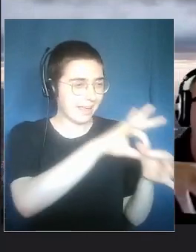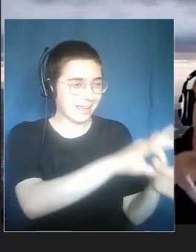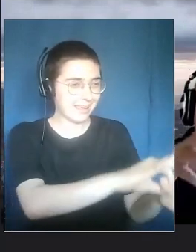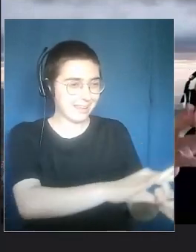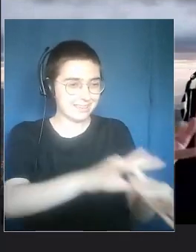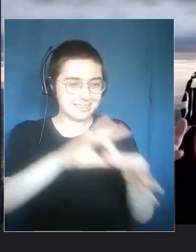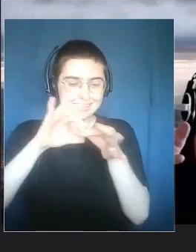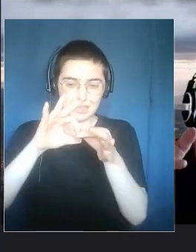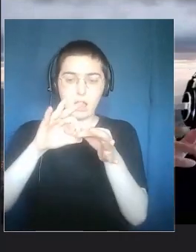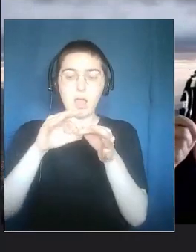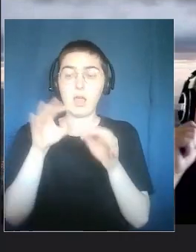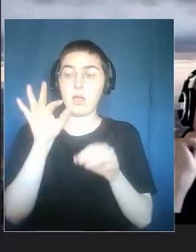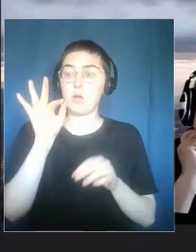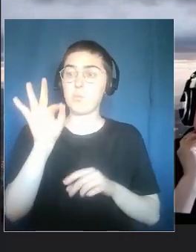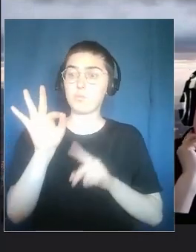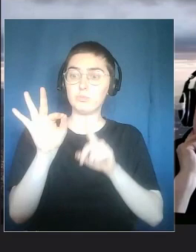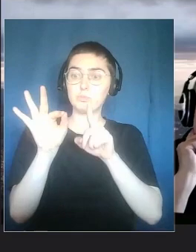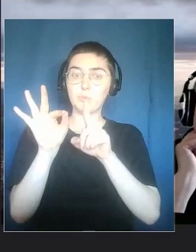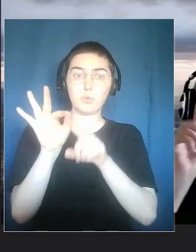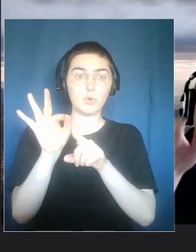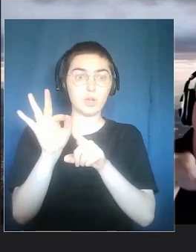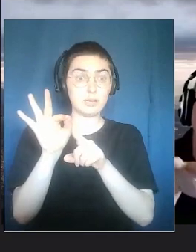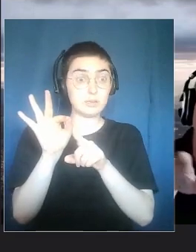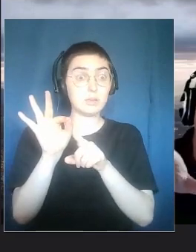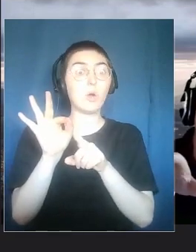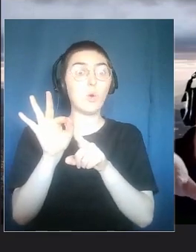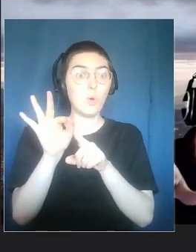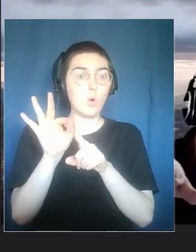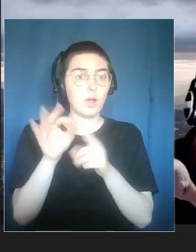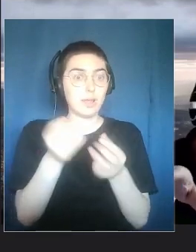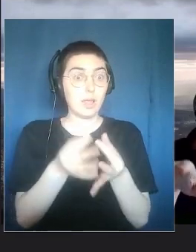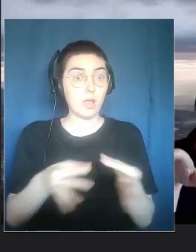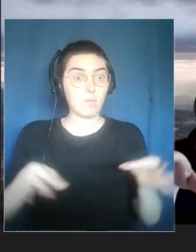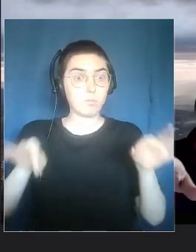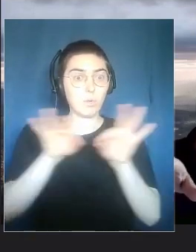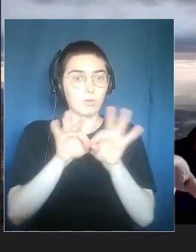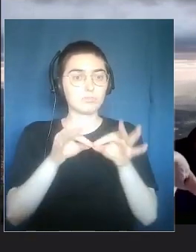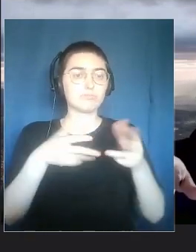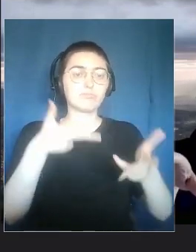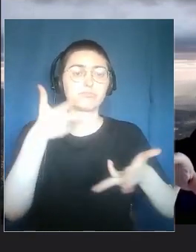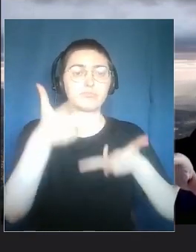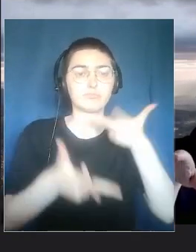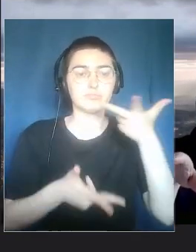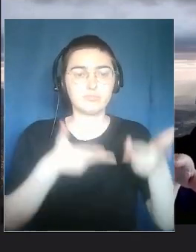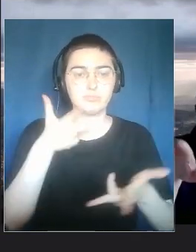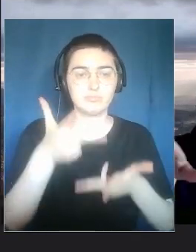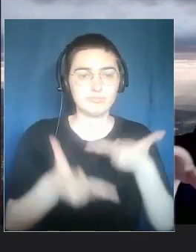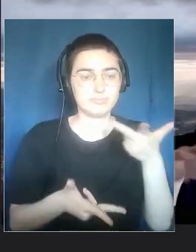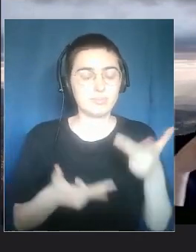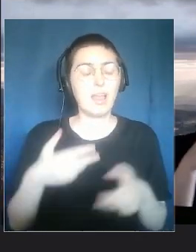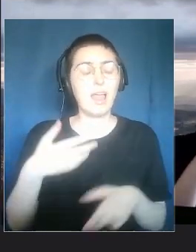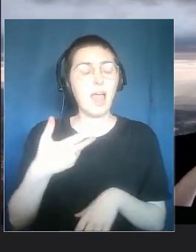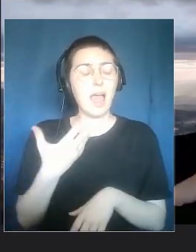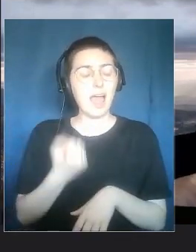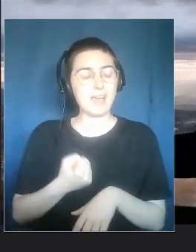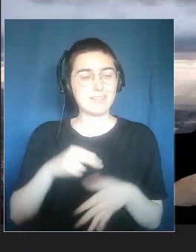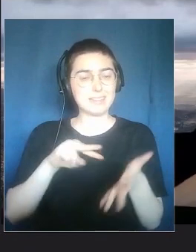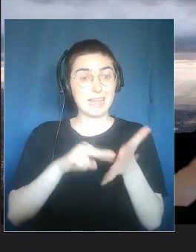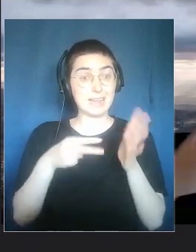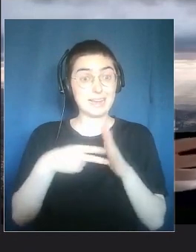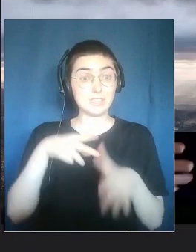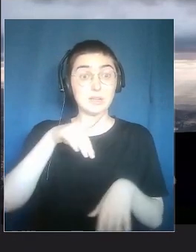issues of the territory. Paola talked about parish maps, this technique that was born